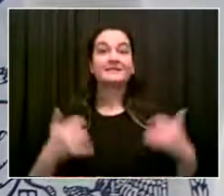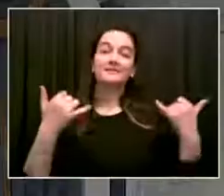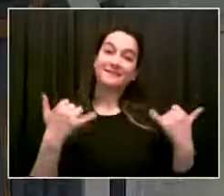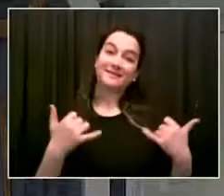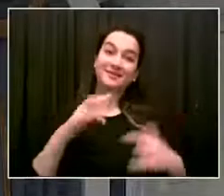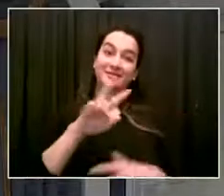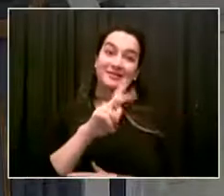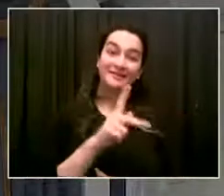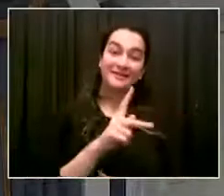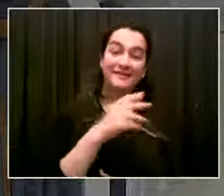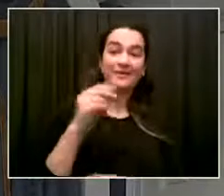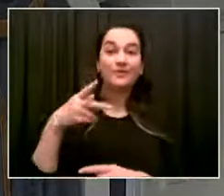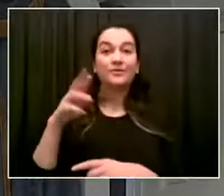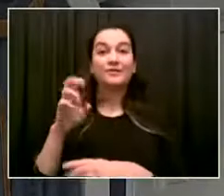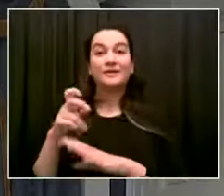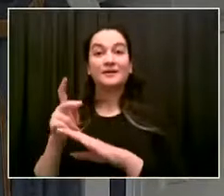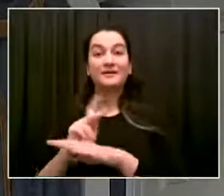Kalos.